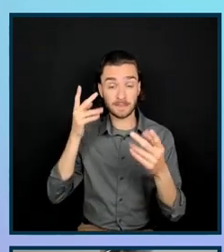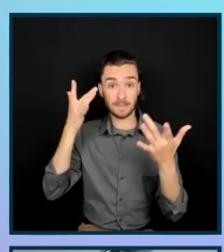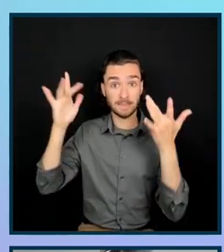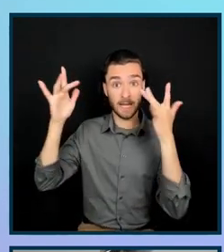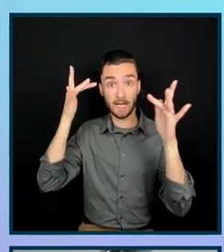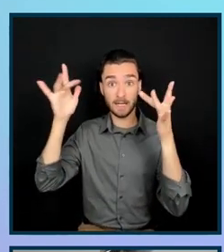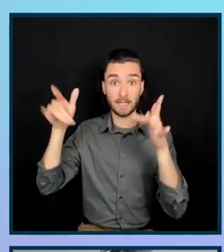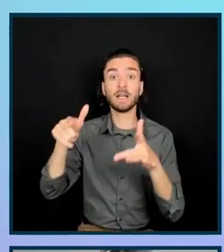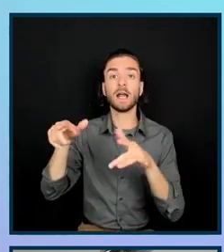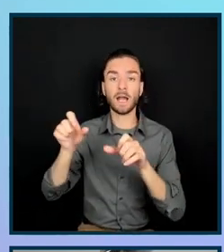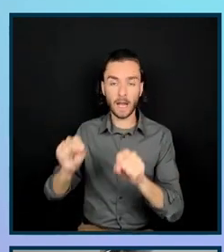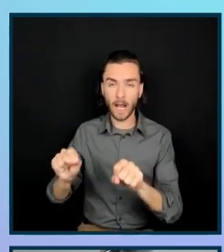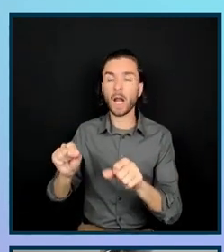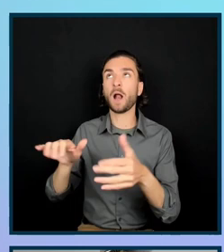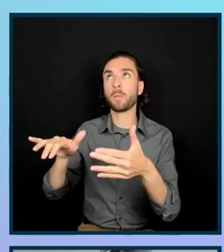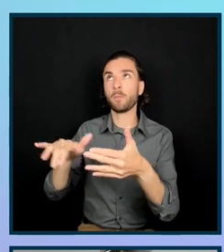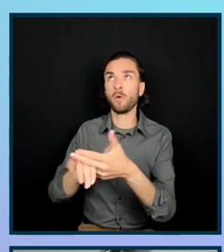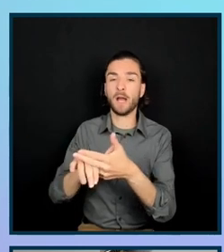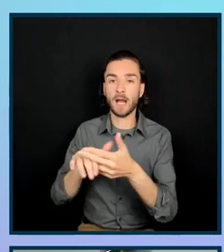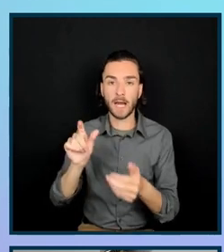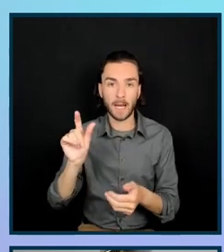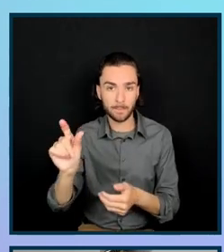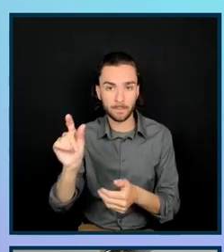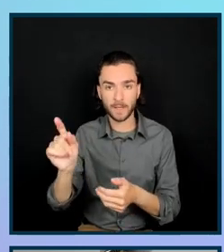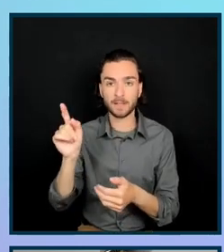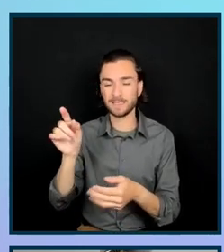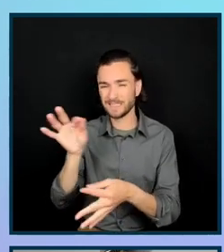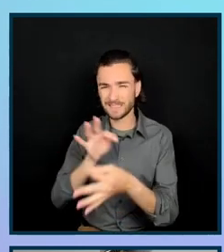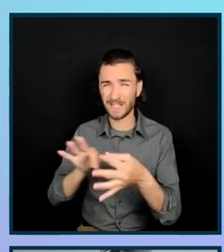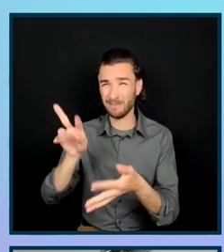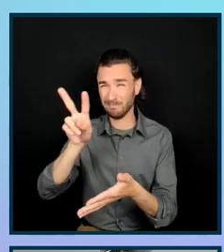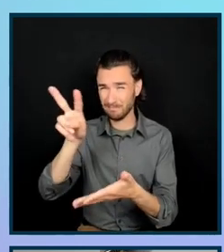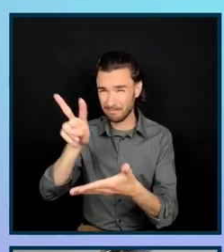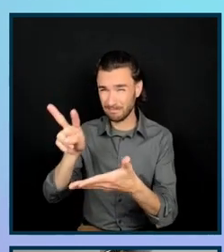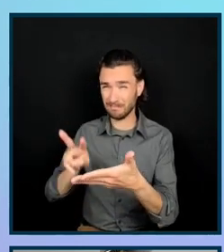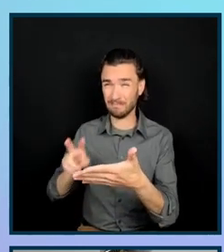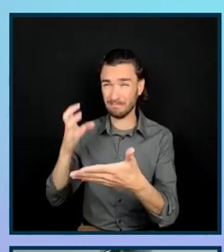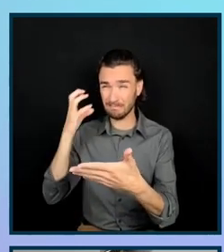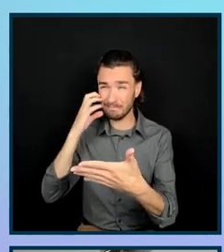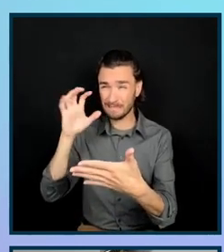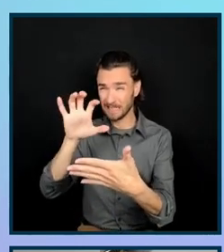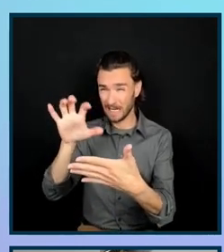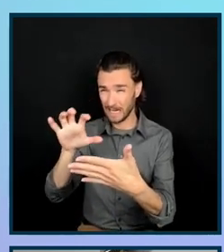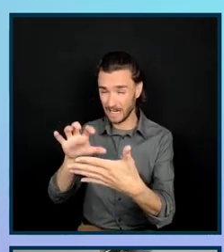of text, which is just in line with good best practices for writing web content in general.